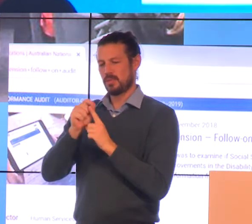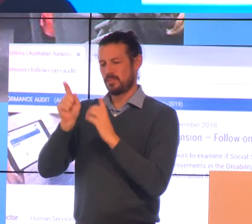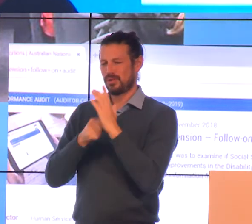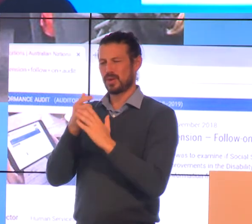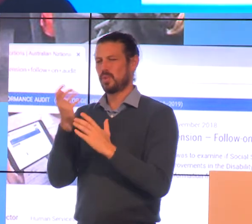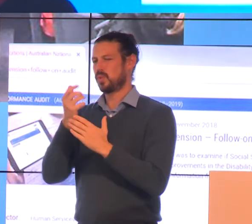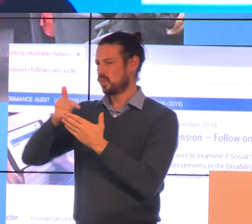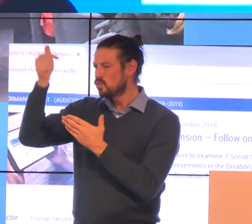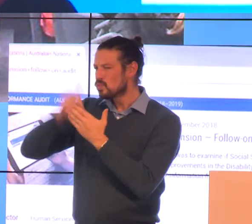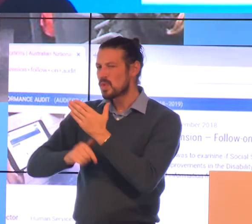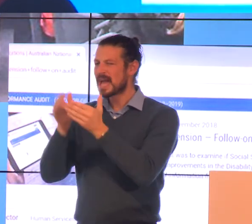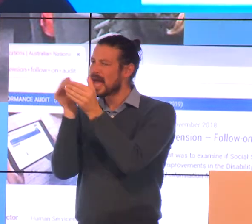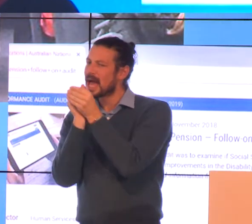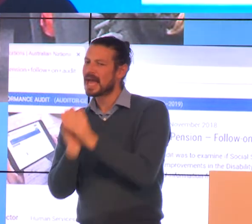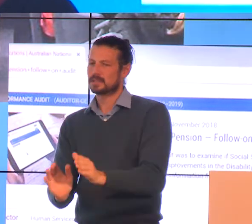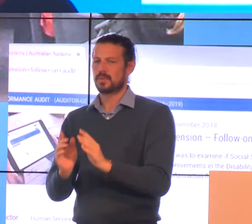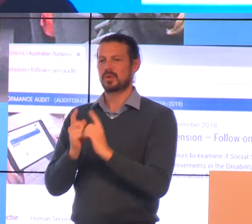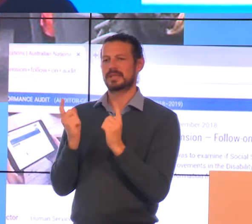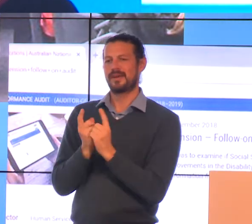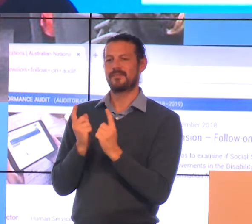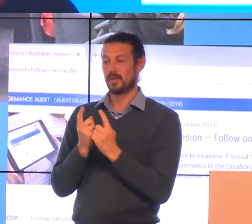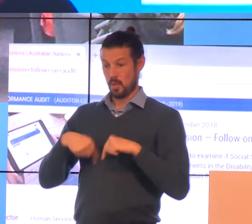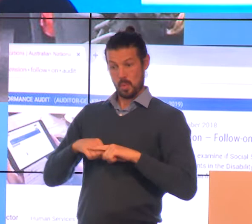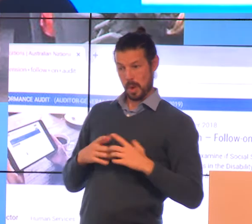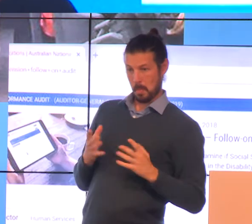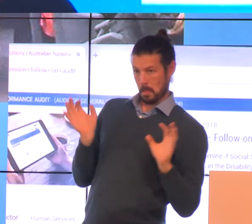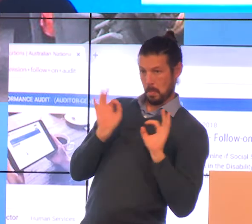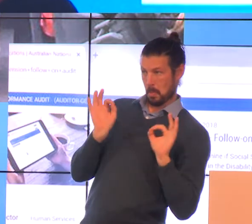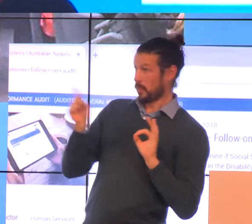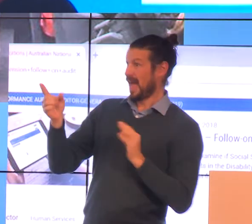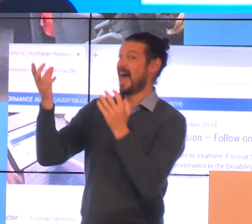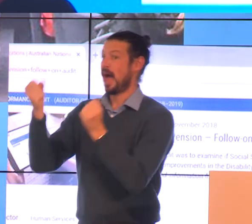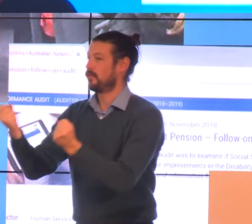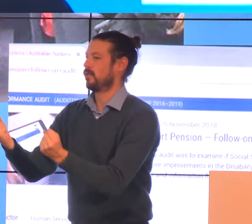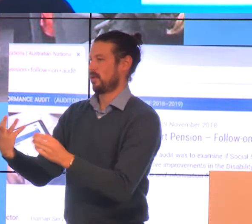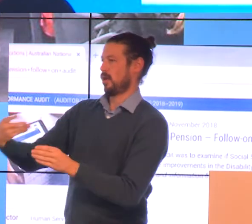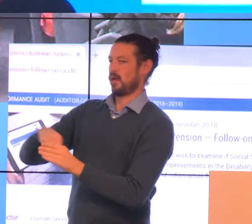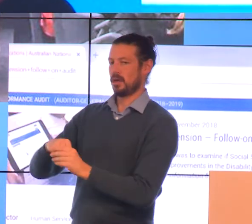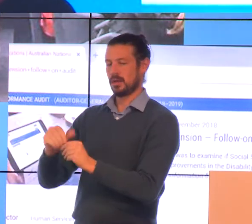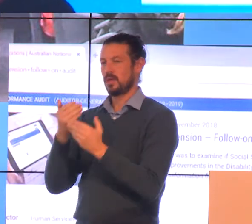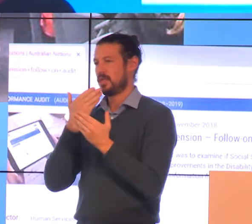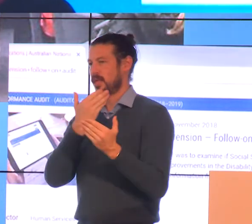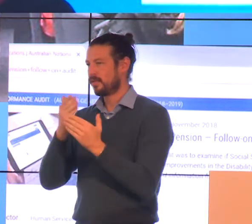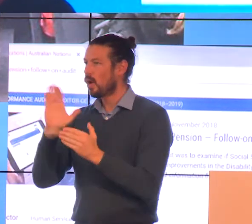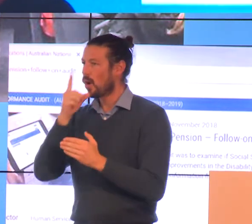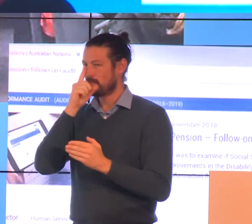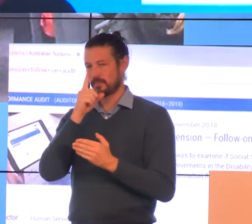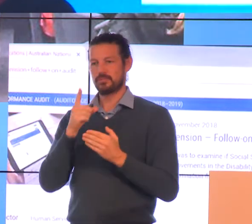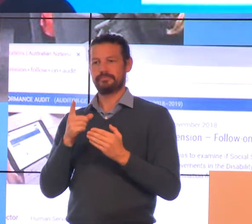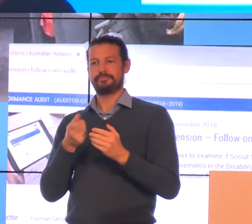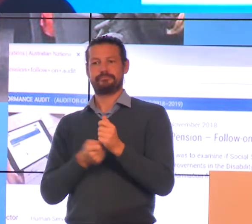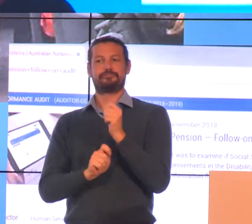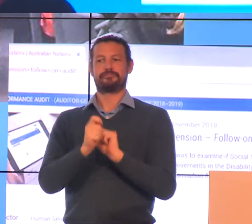and expertise that we didn't necessarily have. So, thank you to everyone who was involved